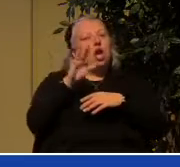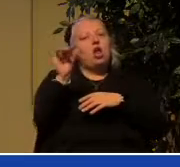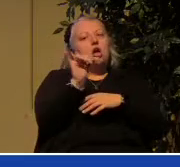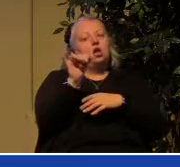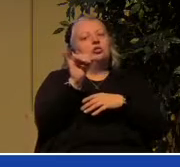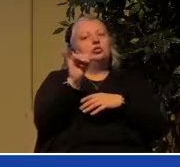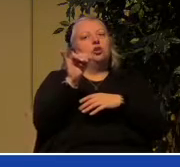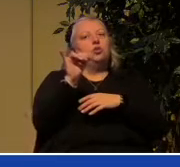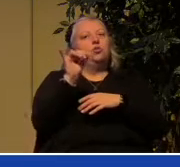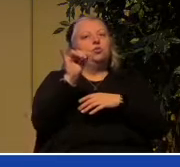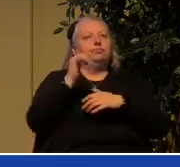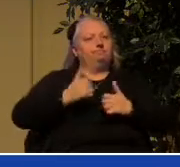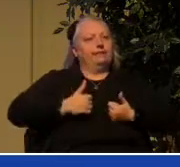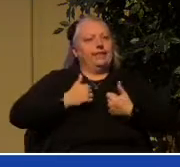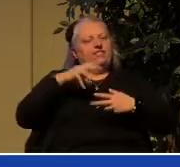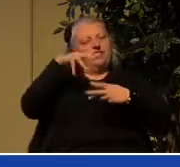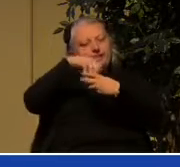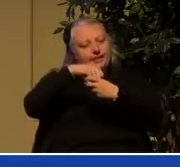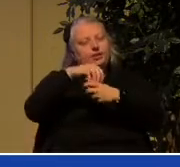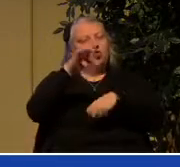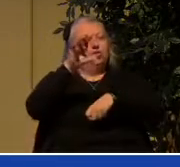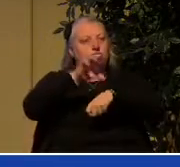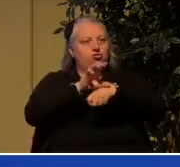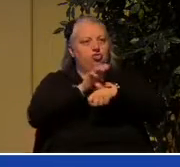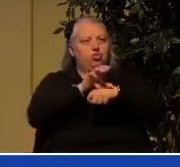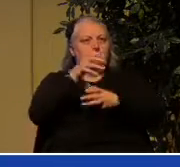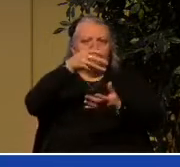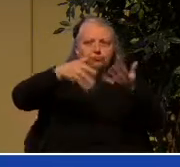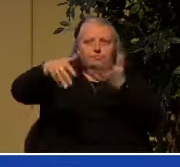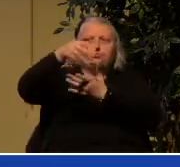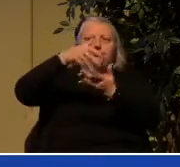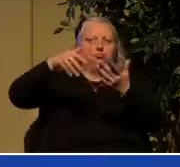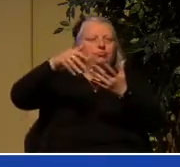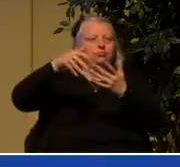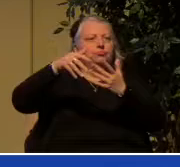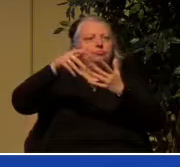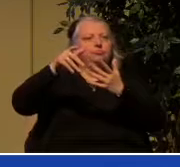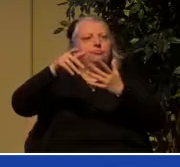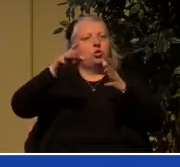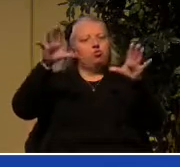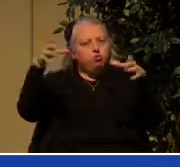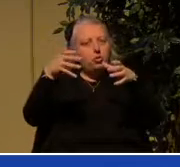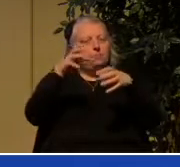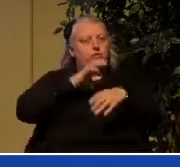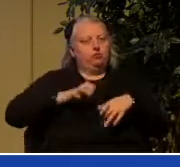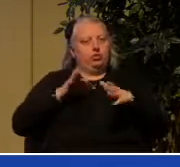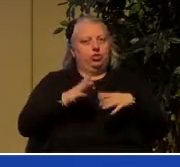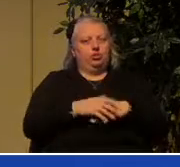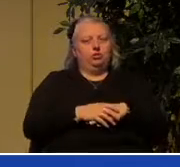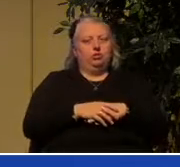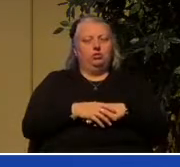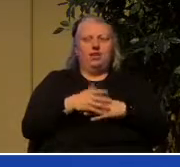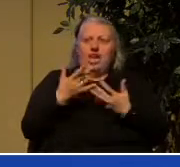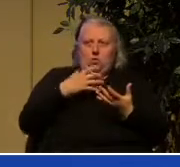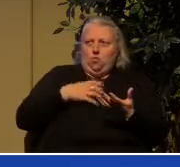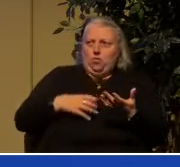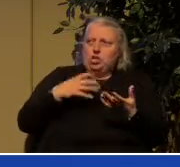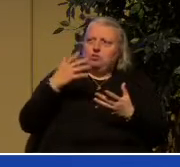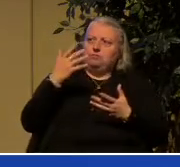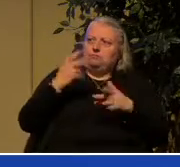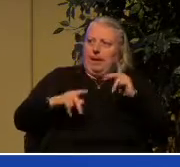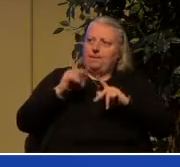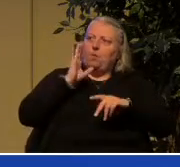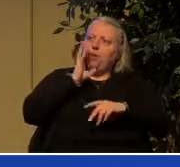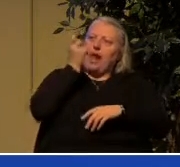understand this it's my passion for the local church church because it's not only good enough to have a relationship with